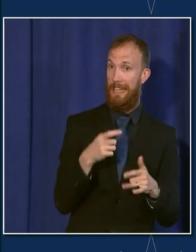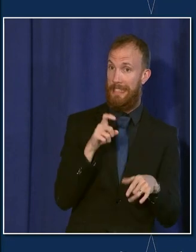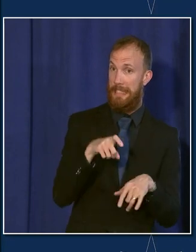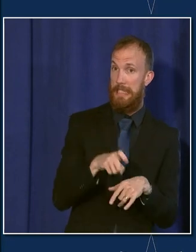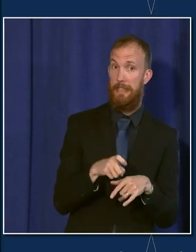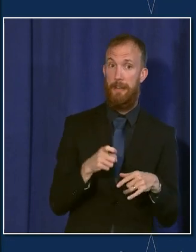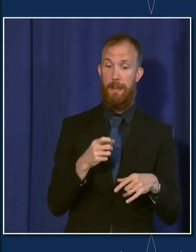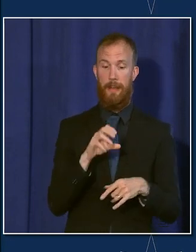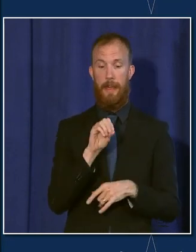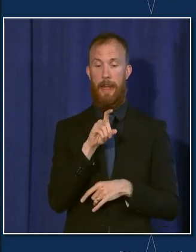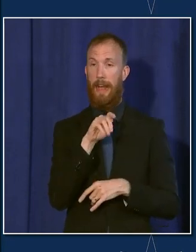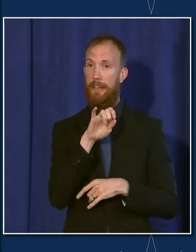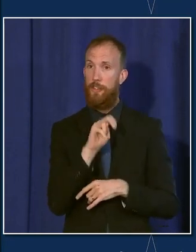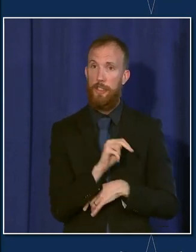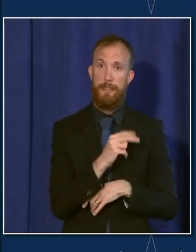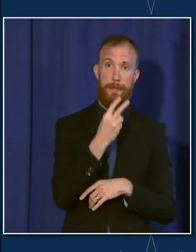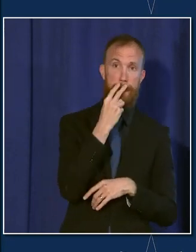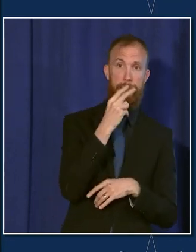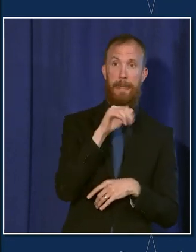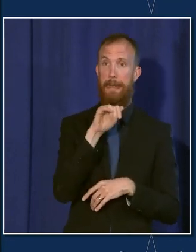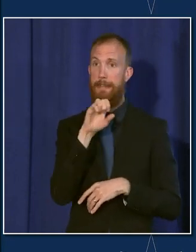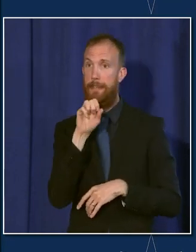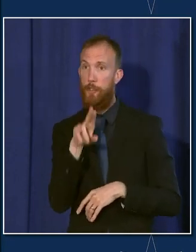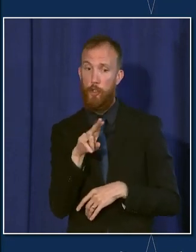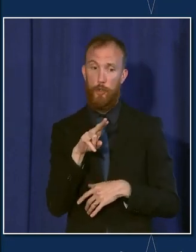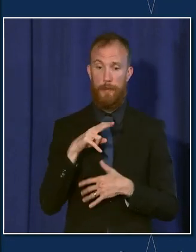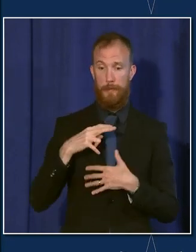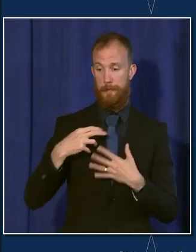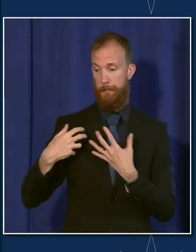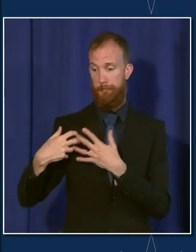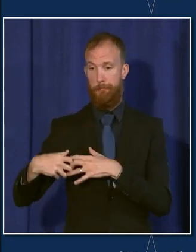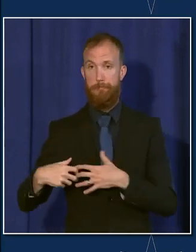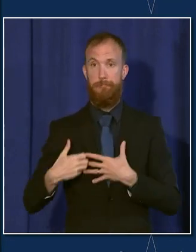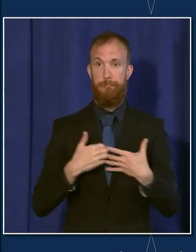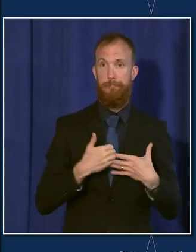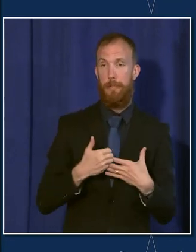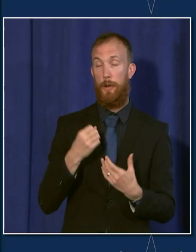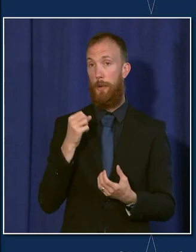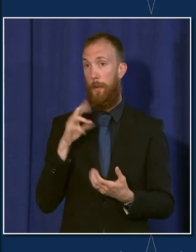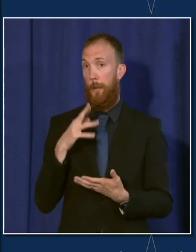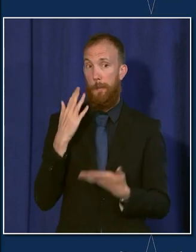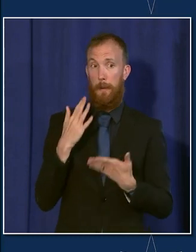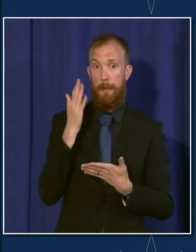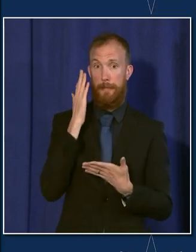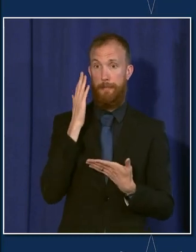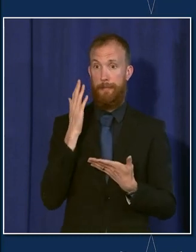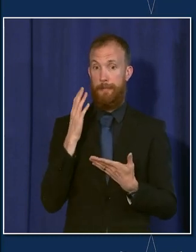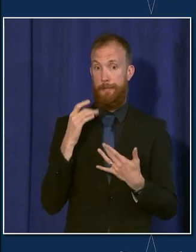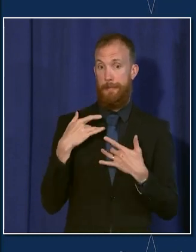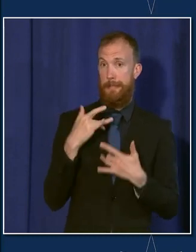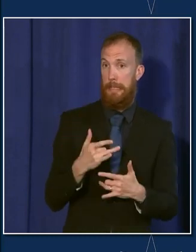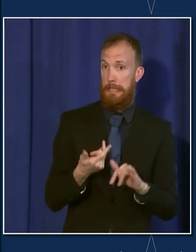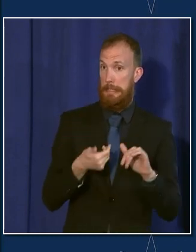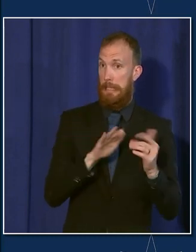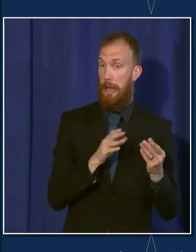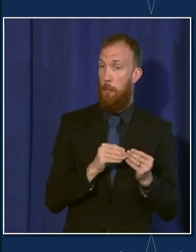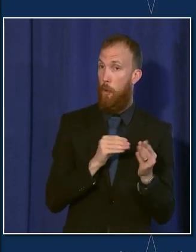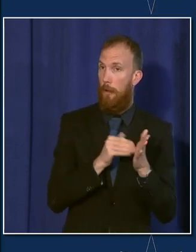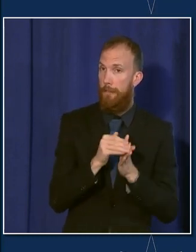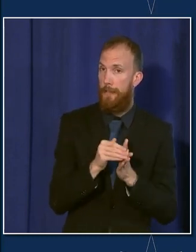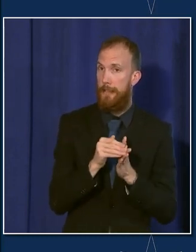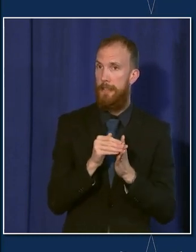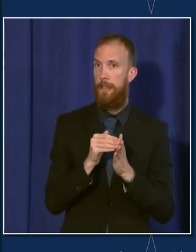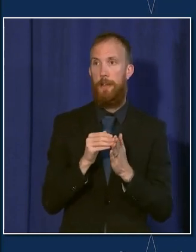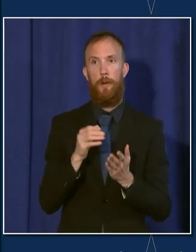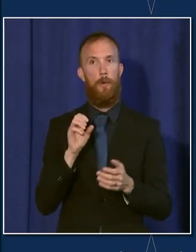ICU, to need a ventilator, or to die from a COVID infection than age-matched non-pregnant people. And they're more likely to have